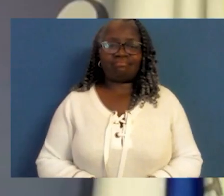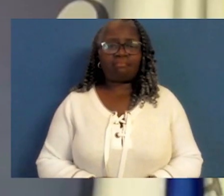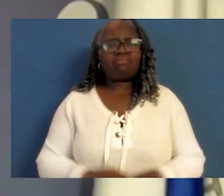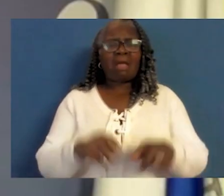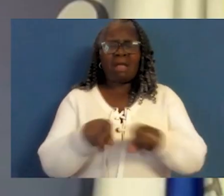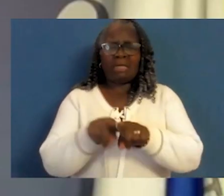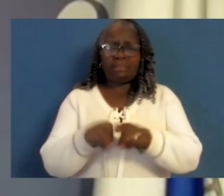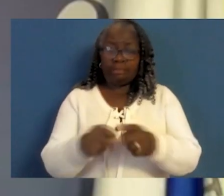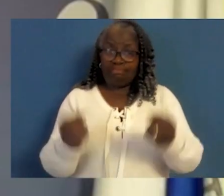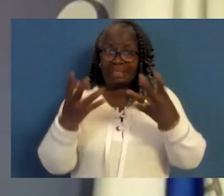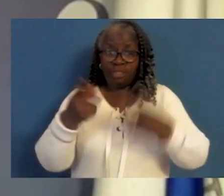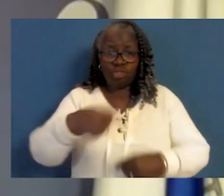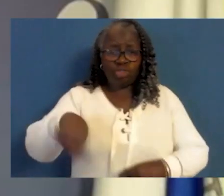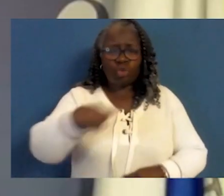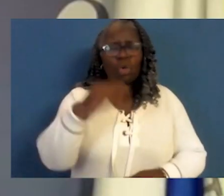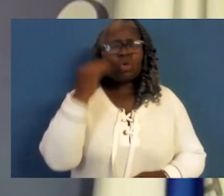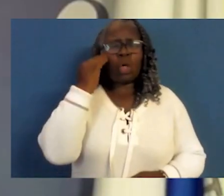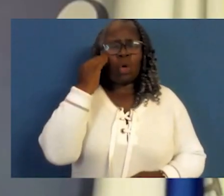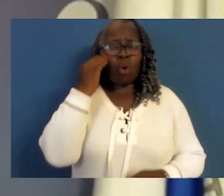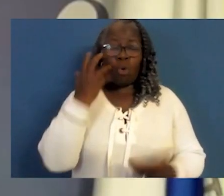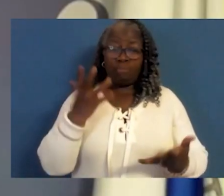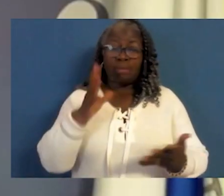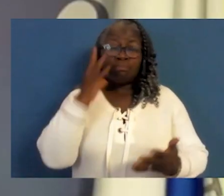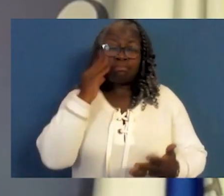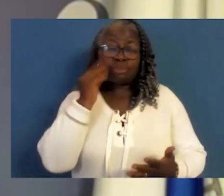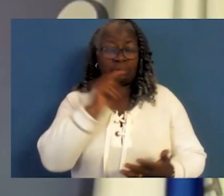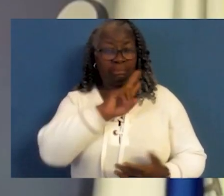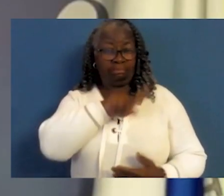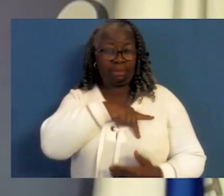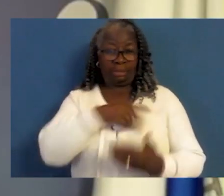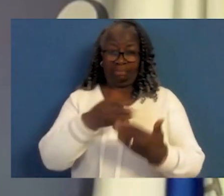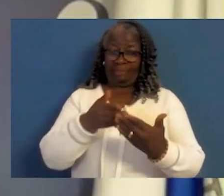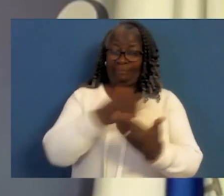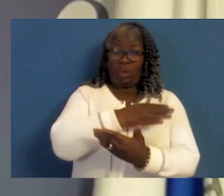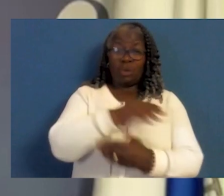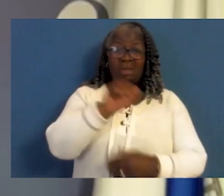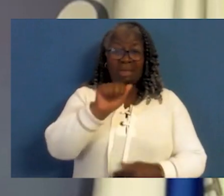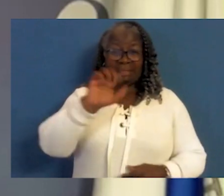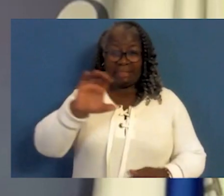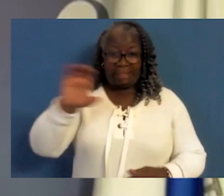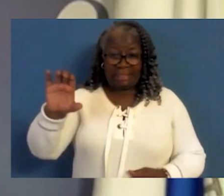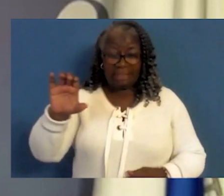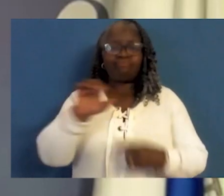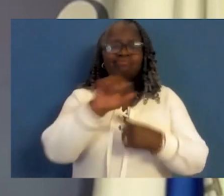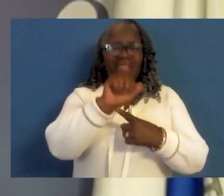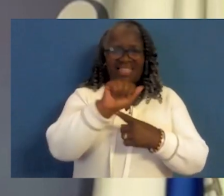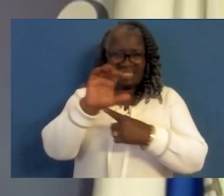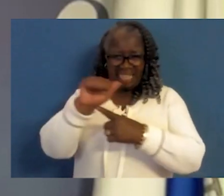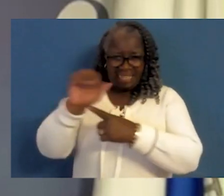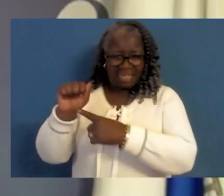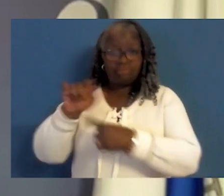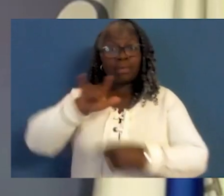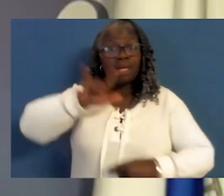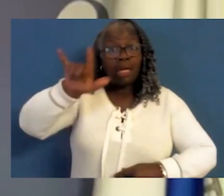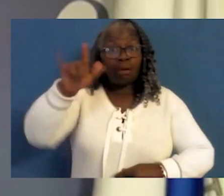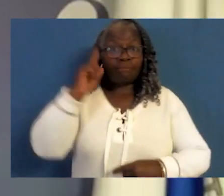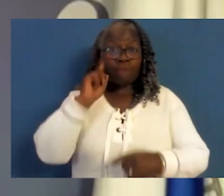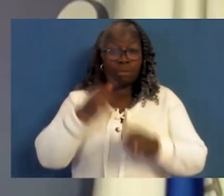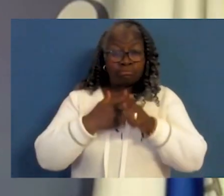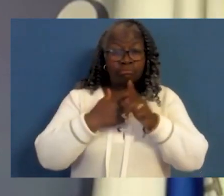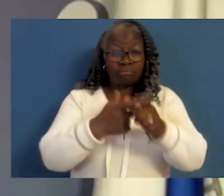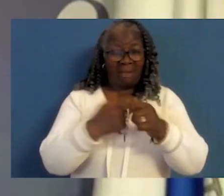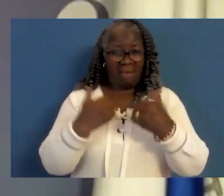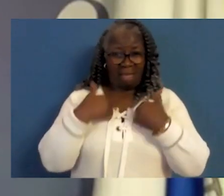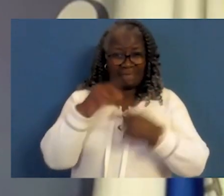As so many here know from personal experience, prior to the ACAA, air travel for passengers with